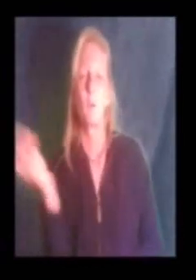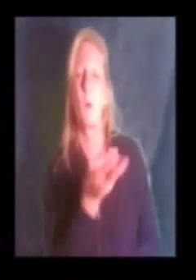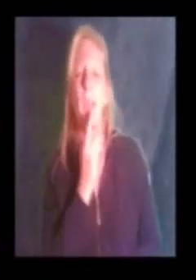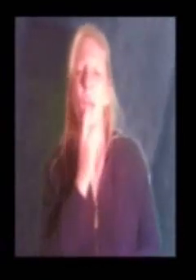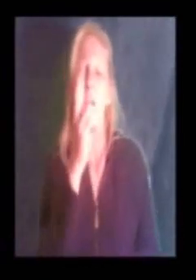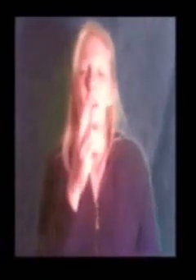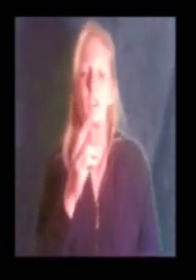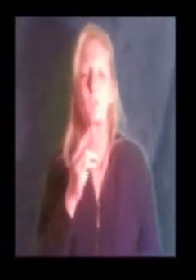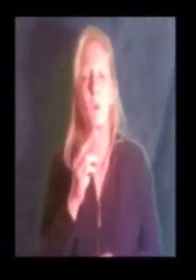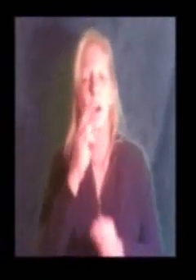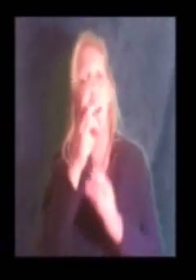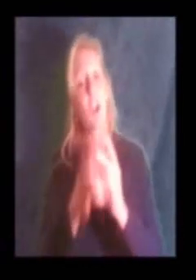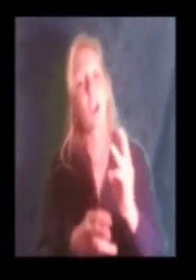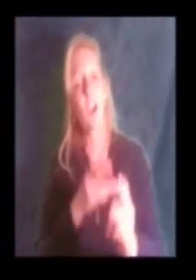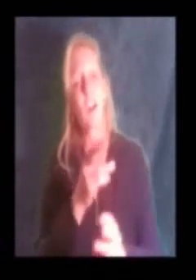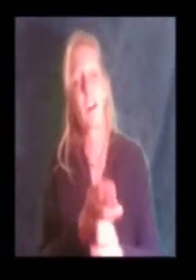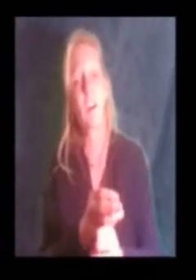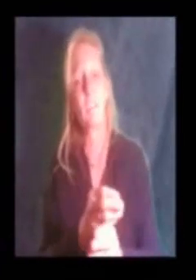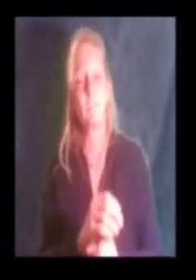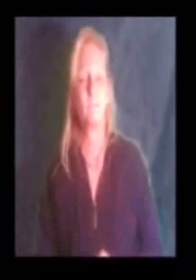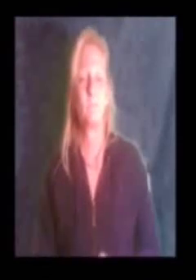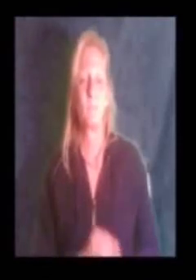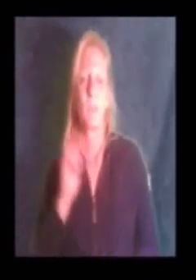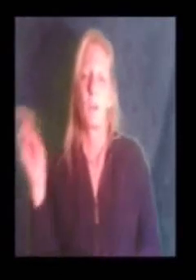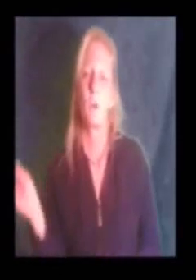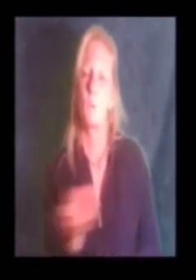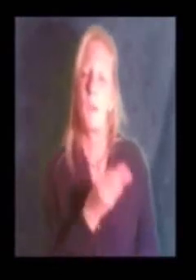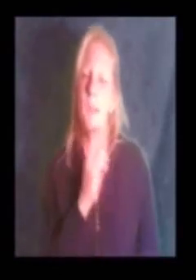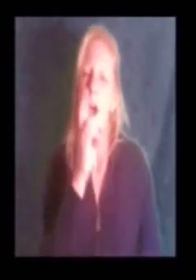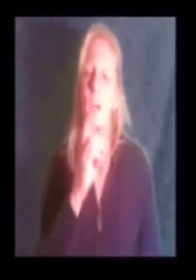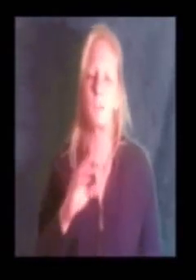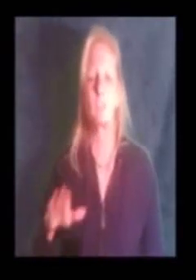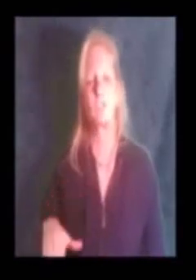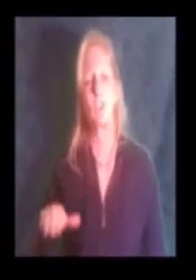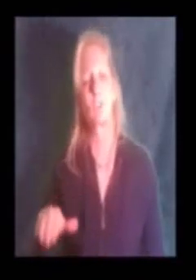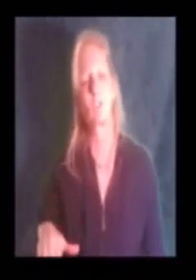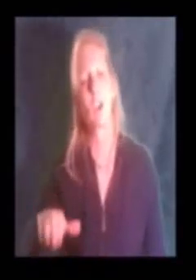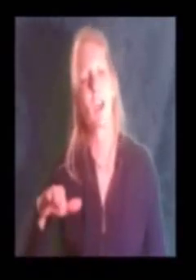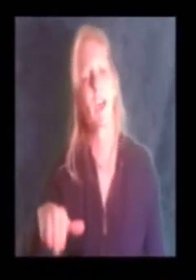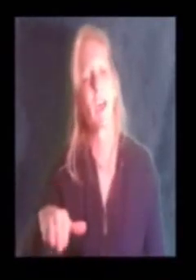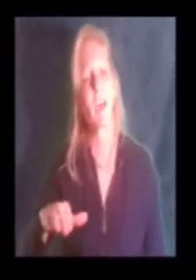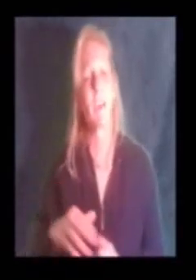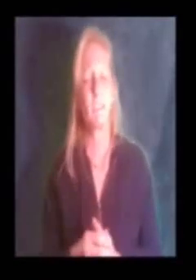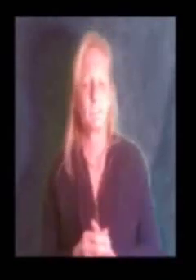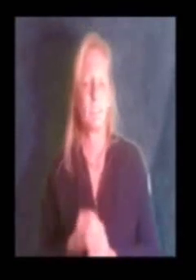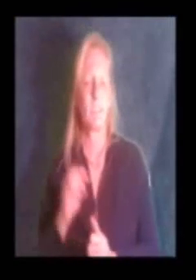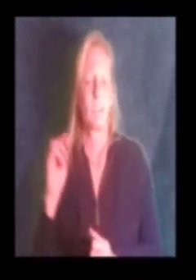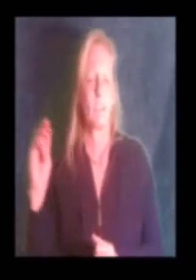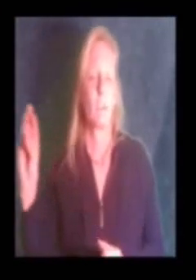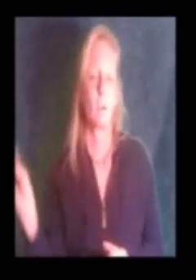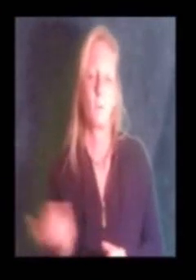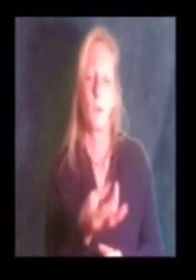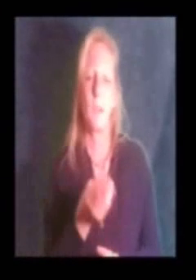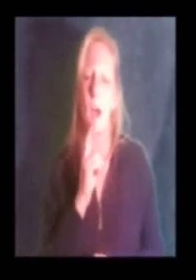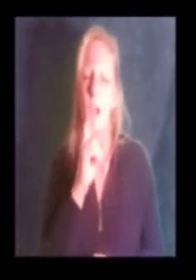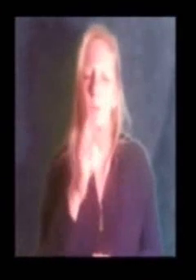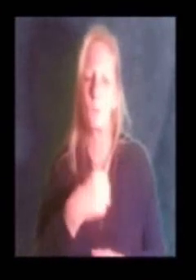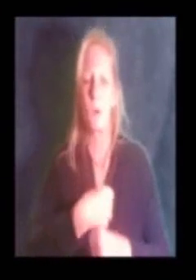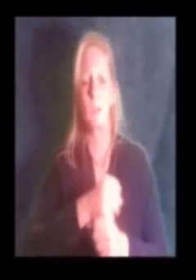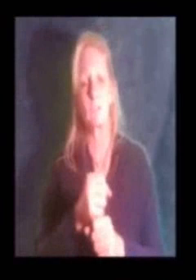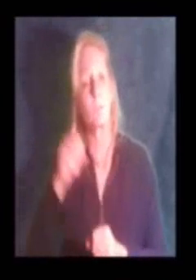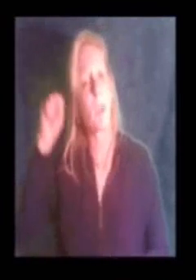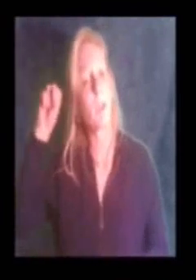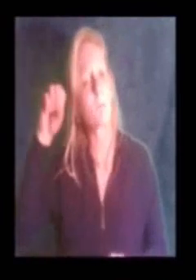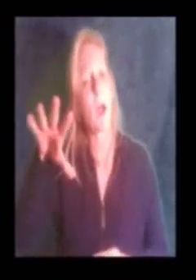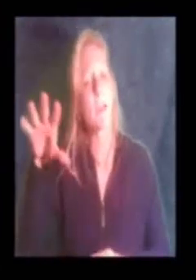We are the world, we are the children We are